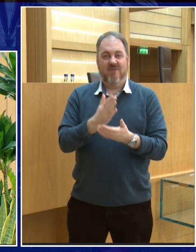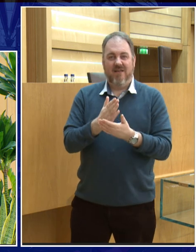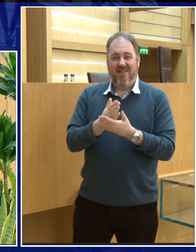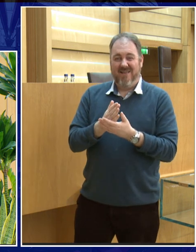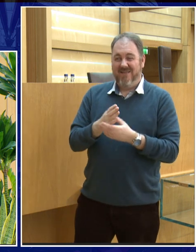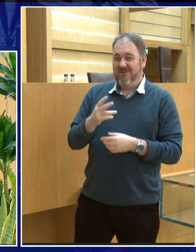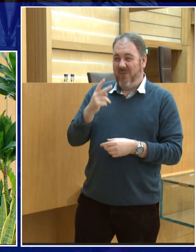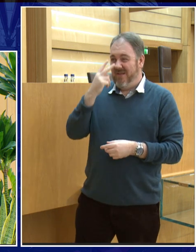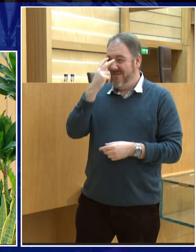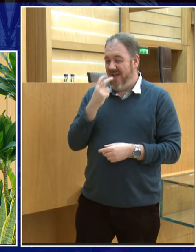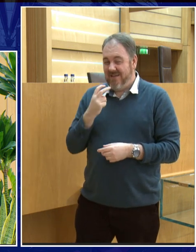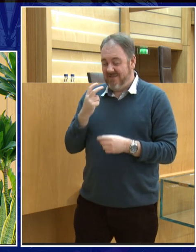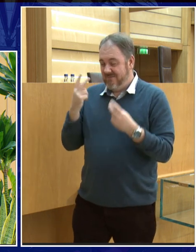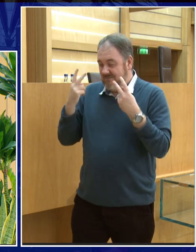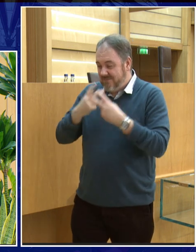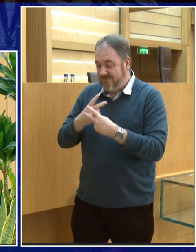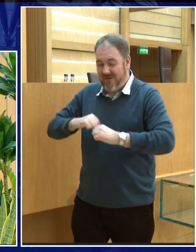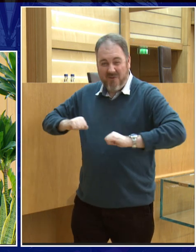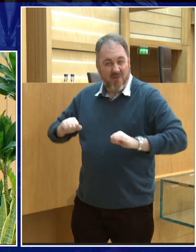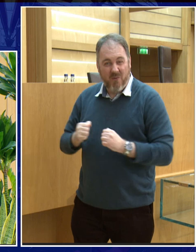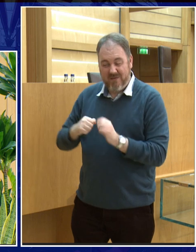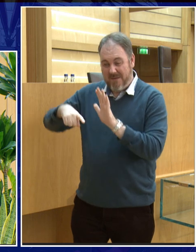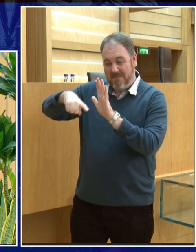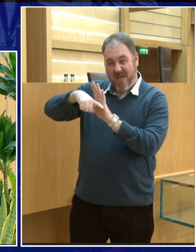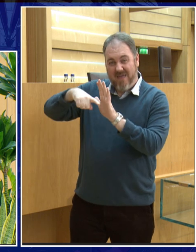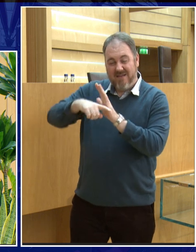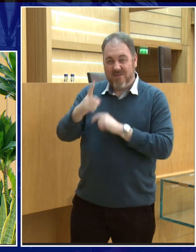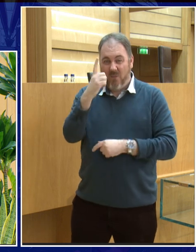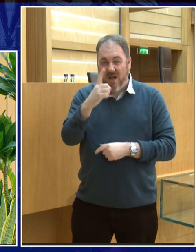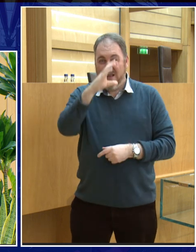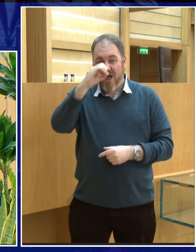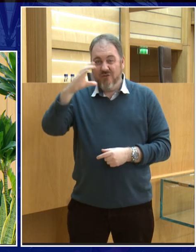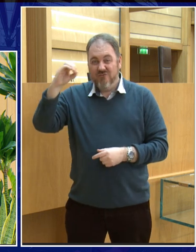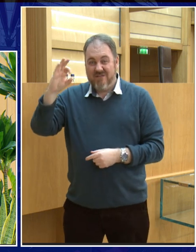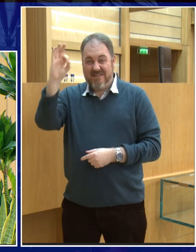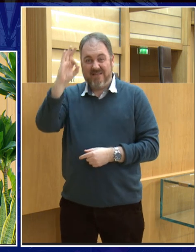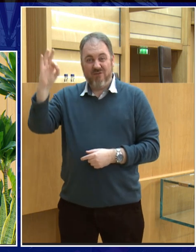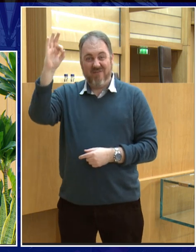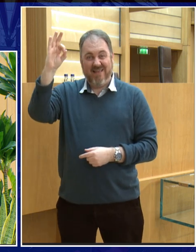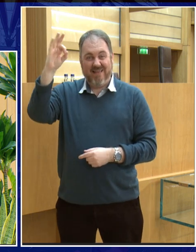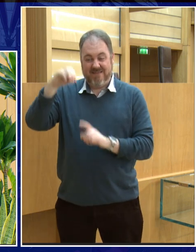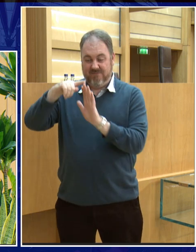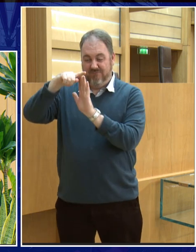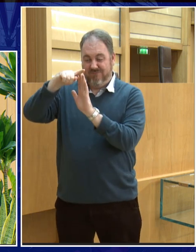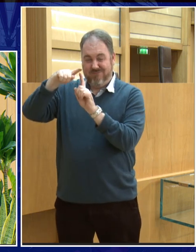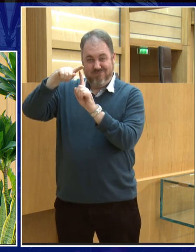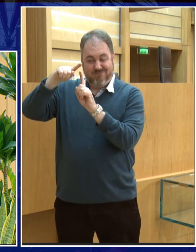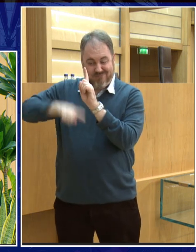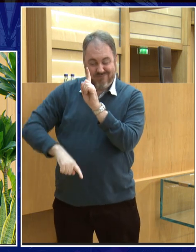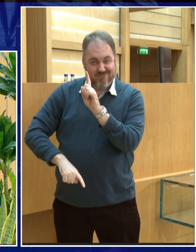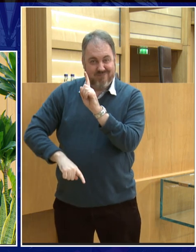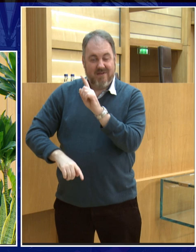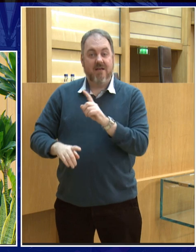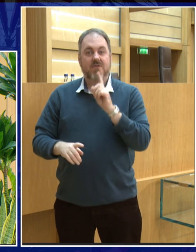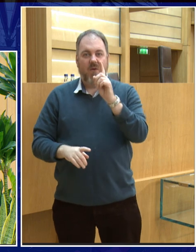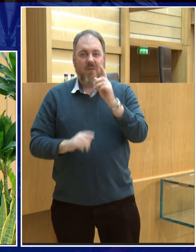nighttime comes, whoa, it's freezing. Suddenly it plunges down to minus 100 degrees C. So it gets very hot and very cold. And so